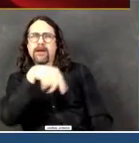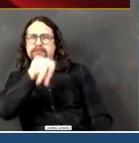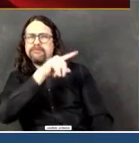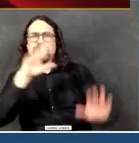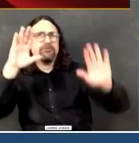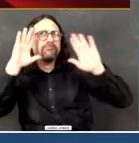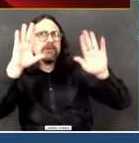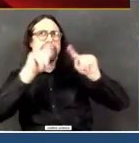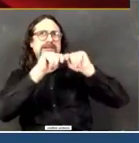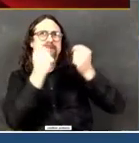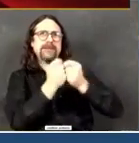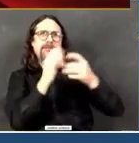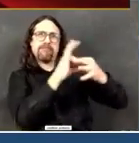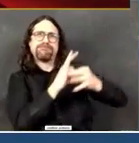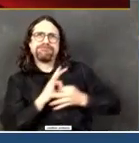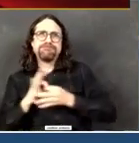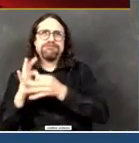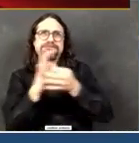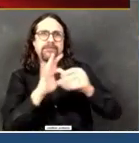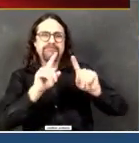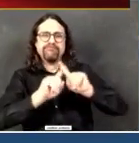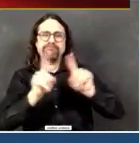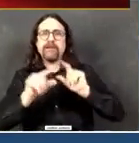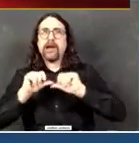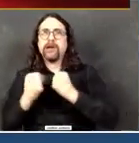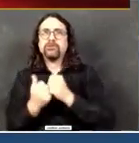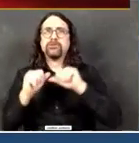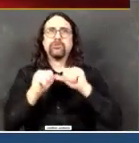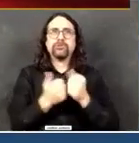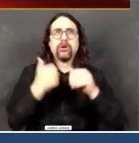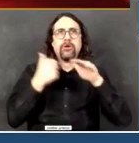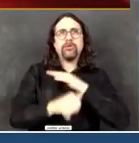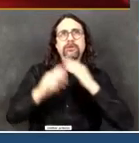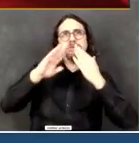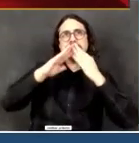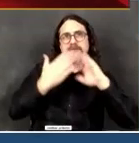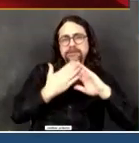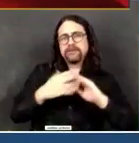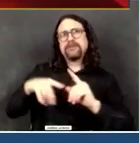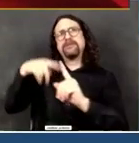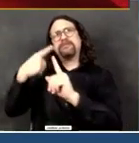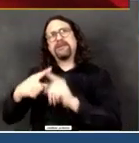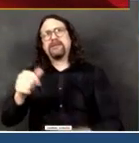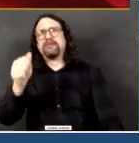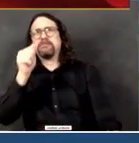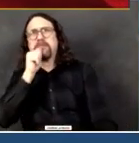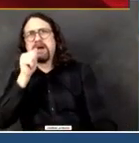helping us, the federal government, the state government, FEMA, everyone who's been part of this, thank you.